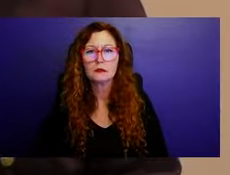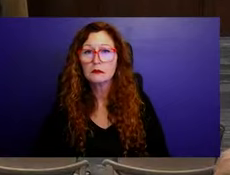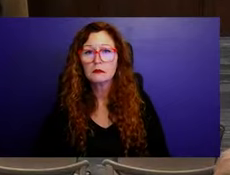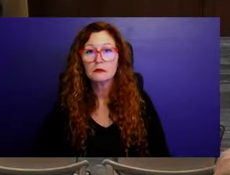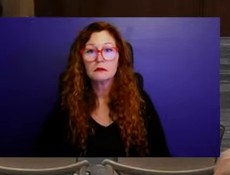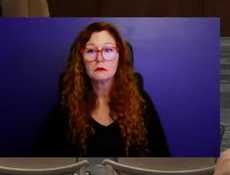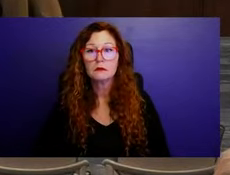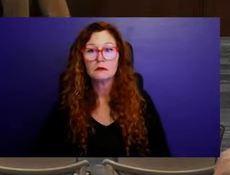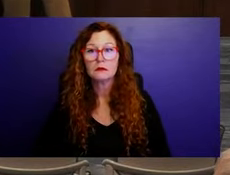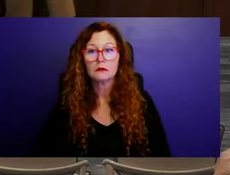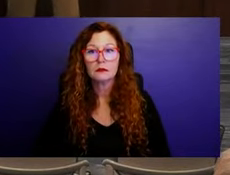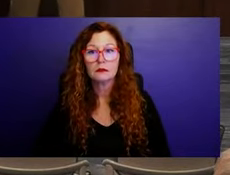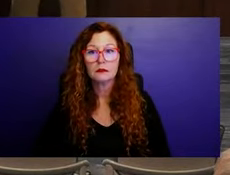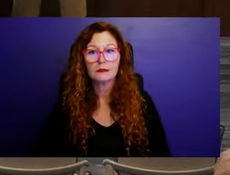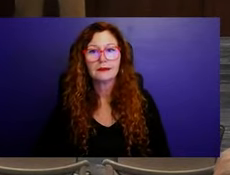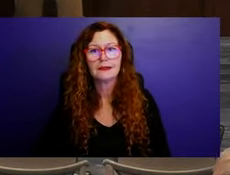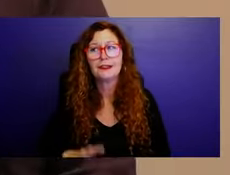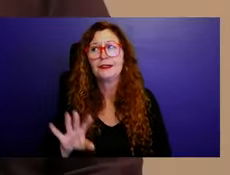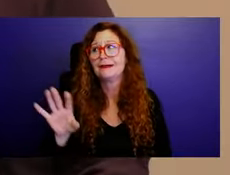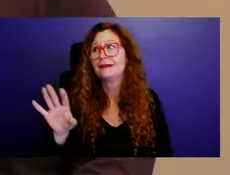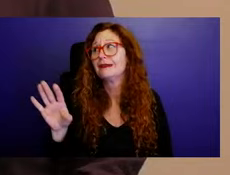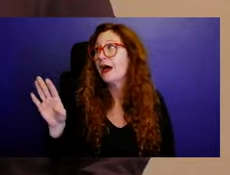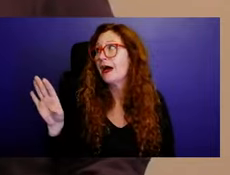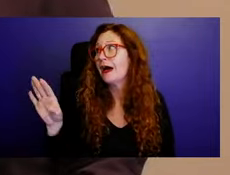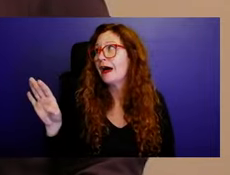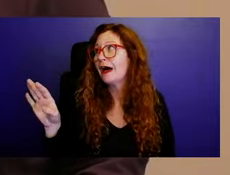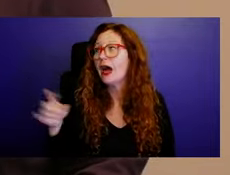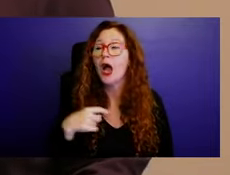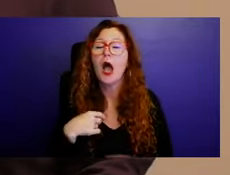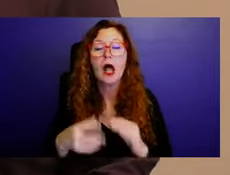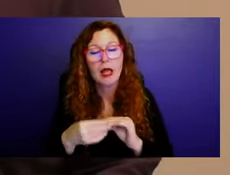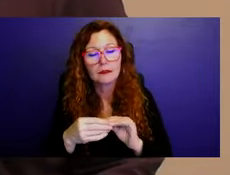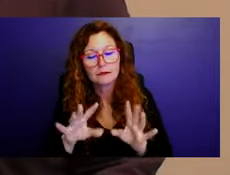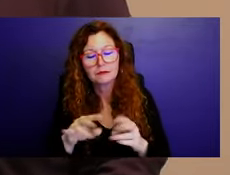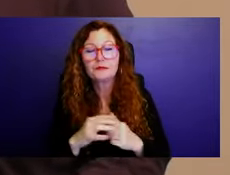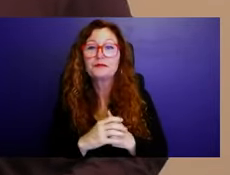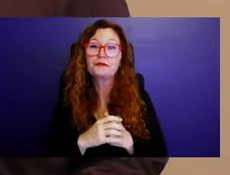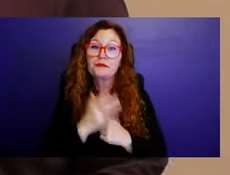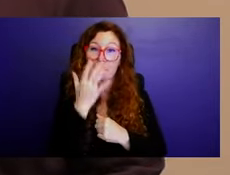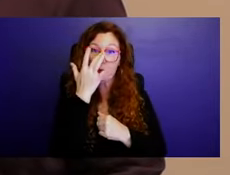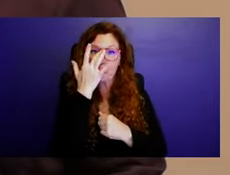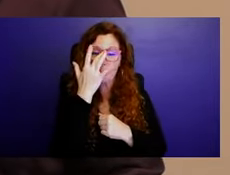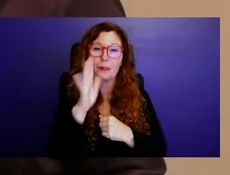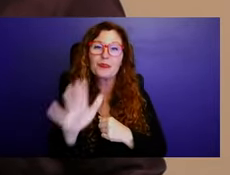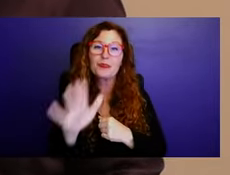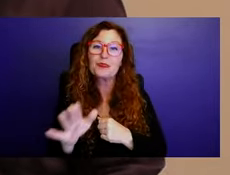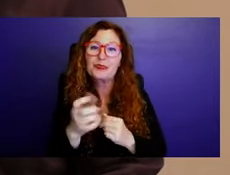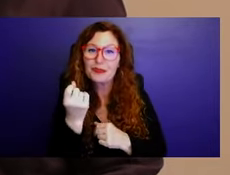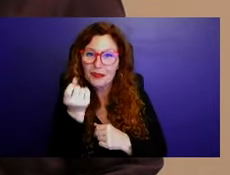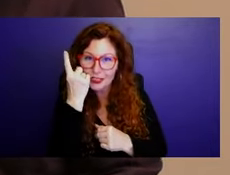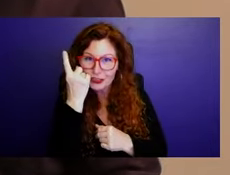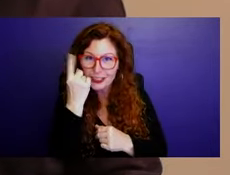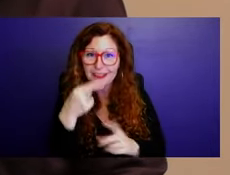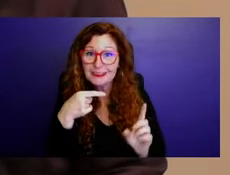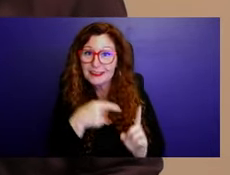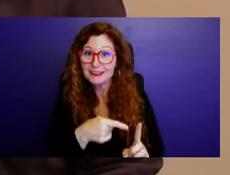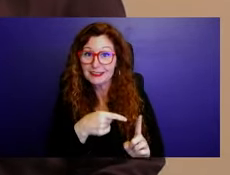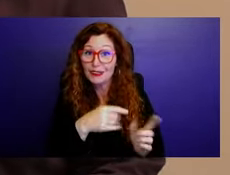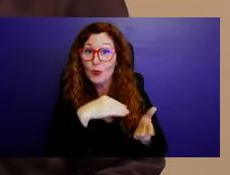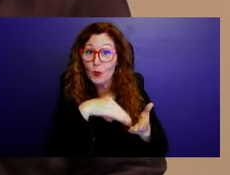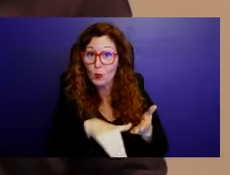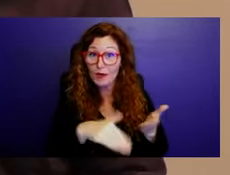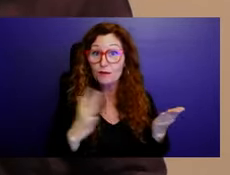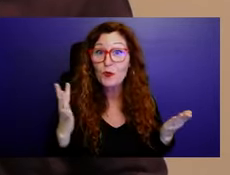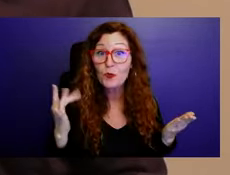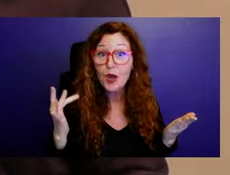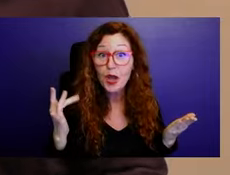If I could add just one more thing, I think it's also an important distinguishing factor between this project and any other project that would require this is that